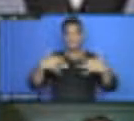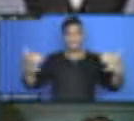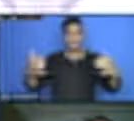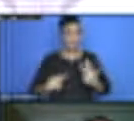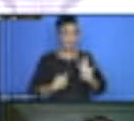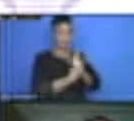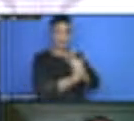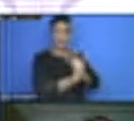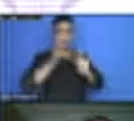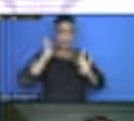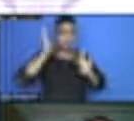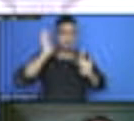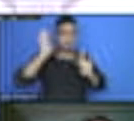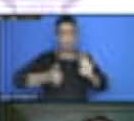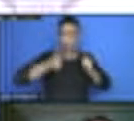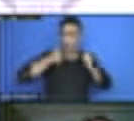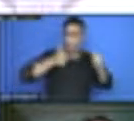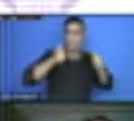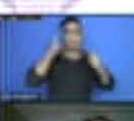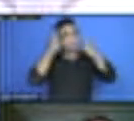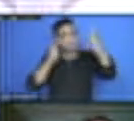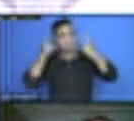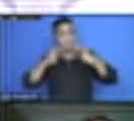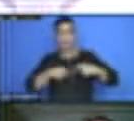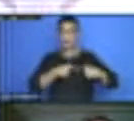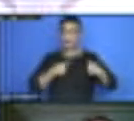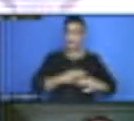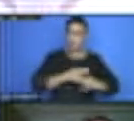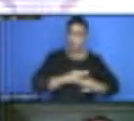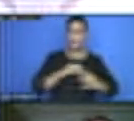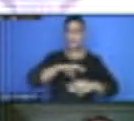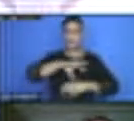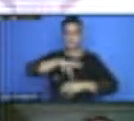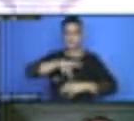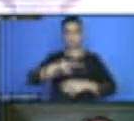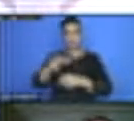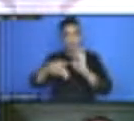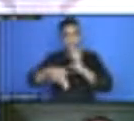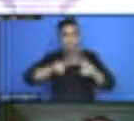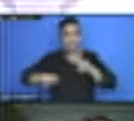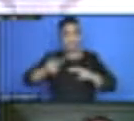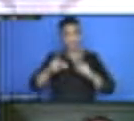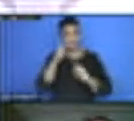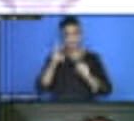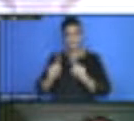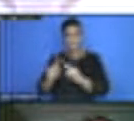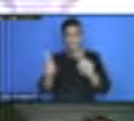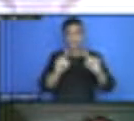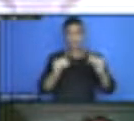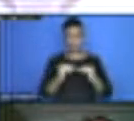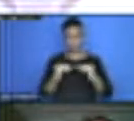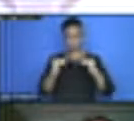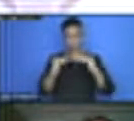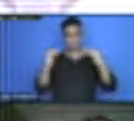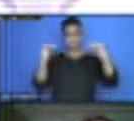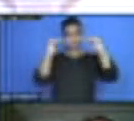with us their reflections. You have representatives of different tiers of government, different stakeholders with us.